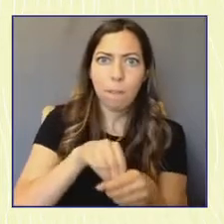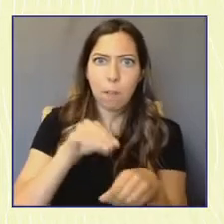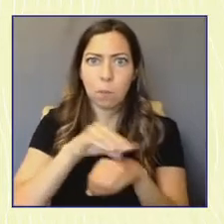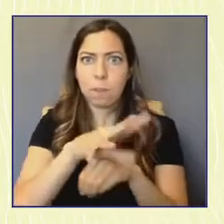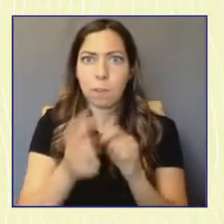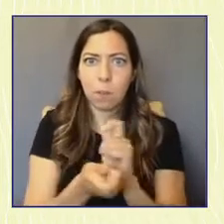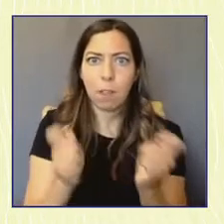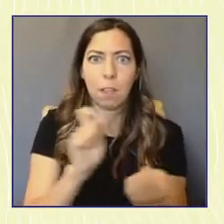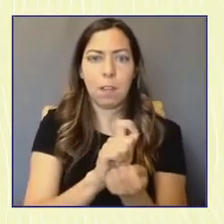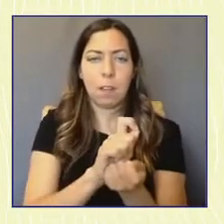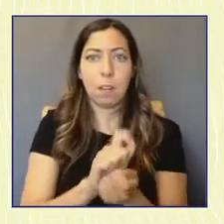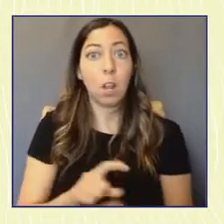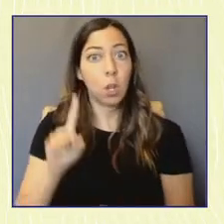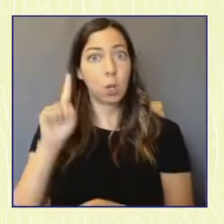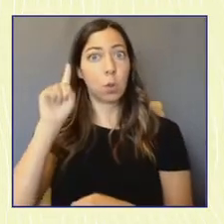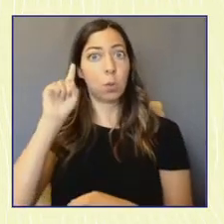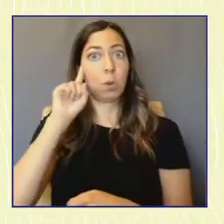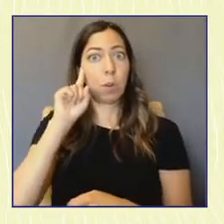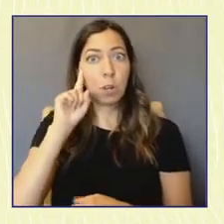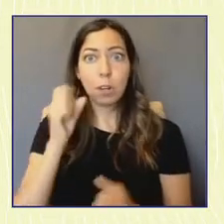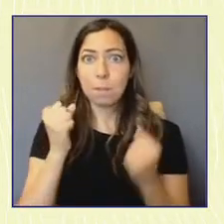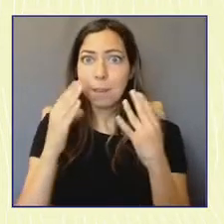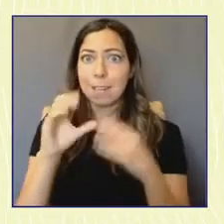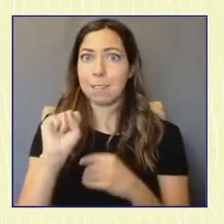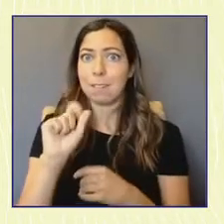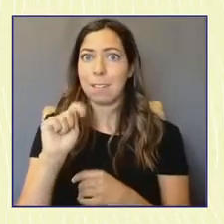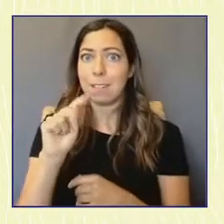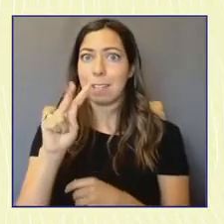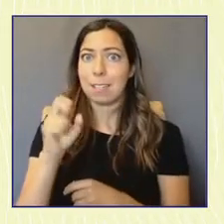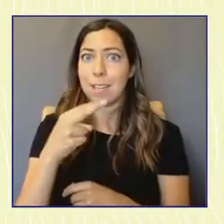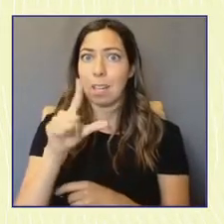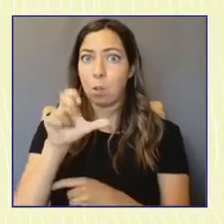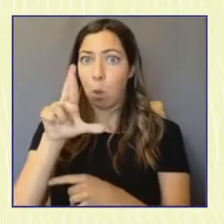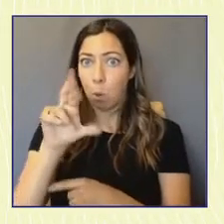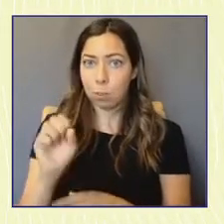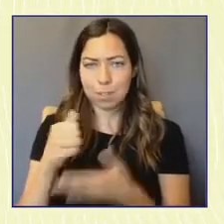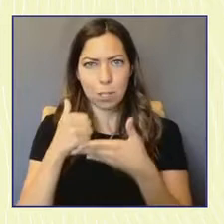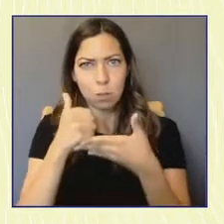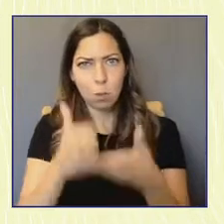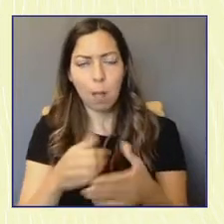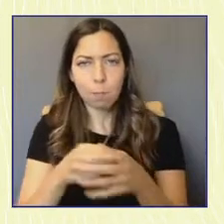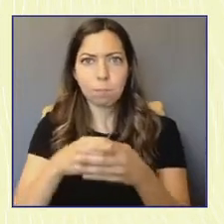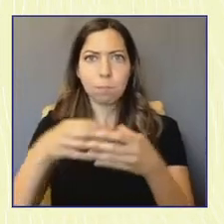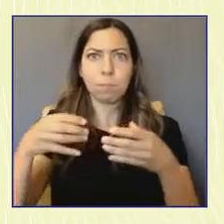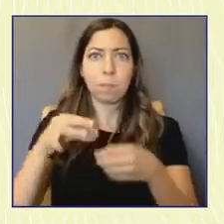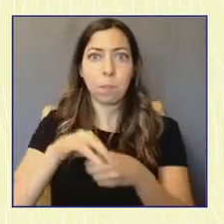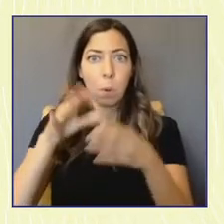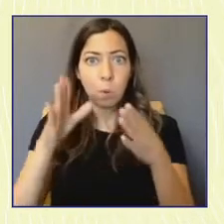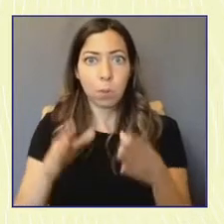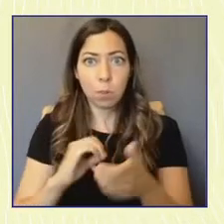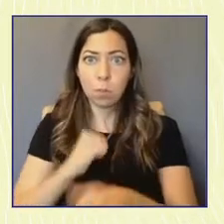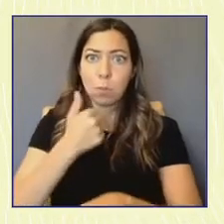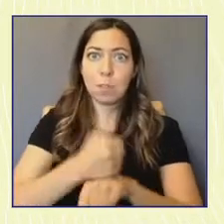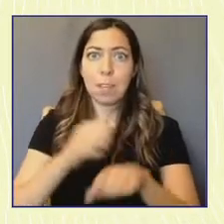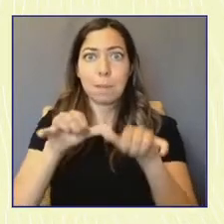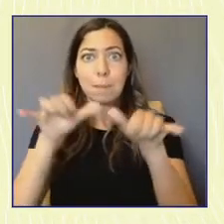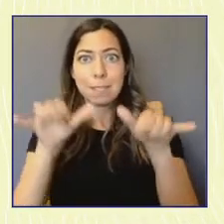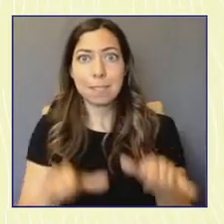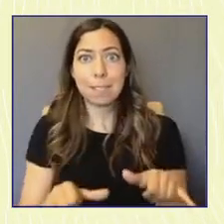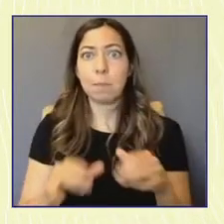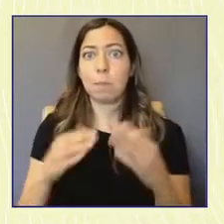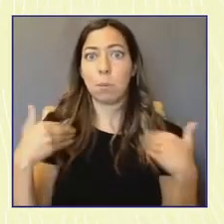the circle team about the various stakeholders that have to take on the task of growing voters to create an ecosystem where no youth are neglected.